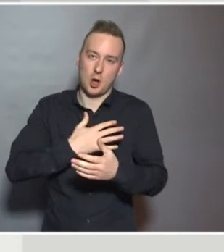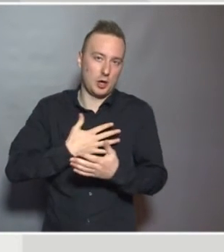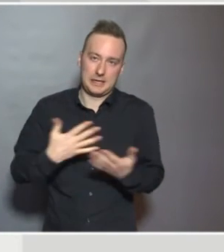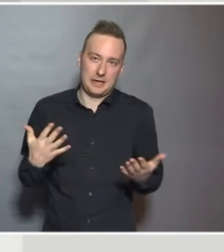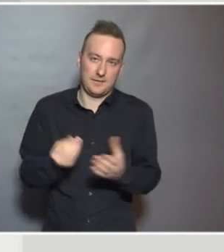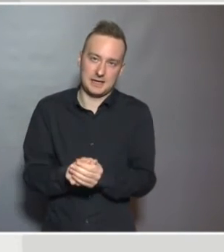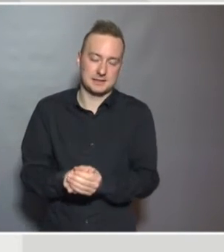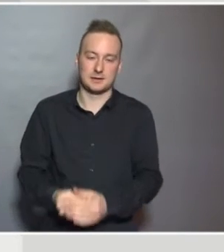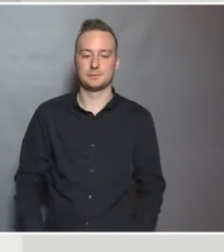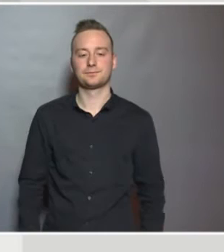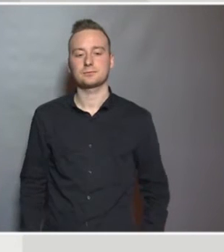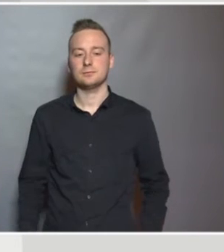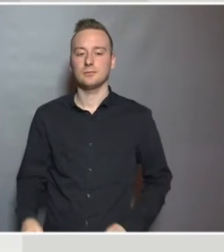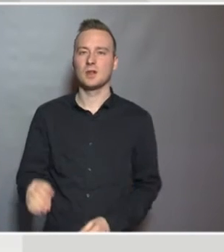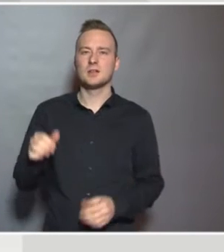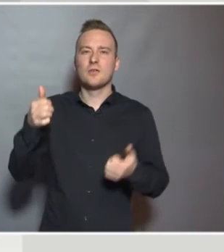Troublesome terms.